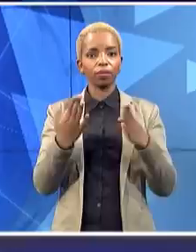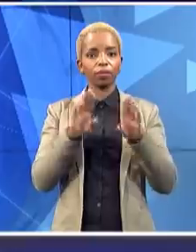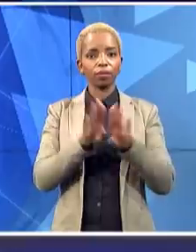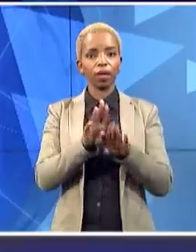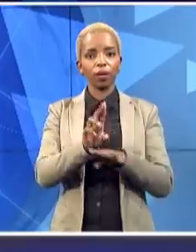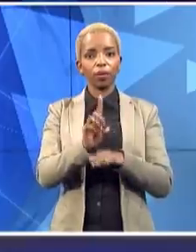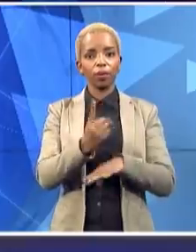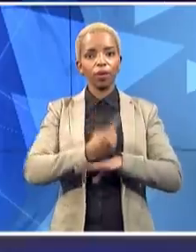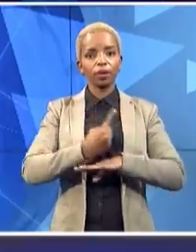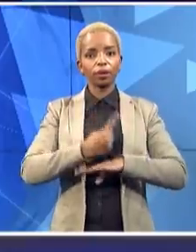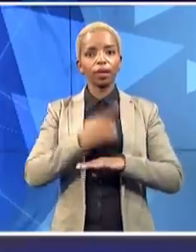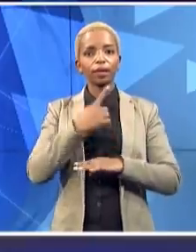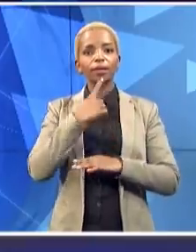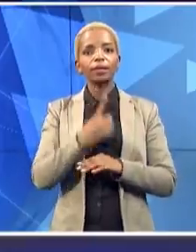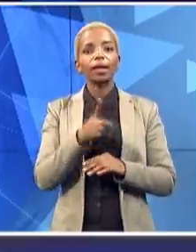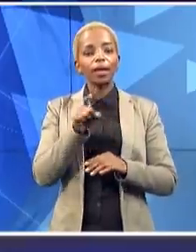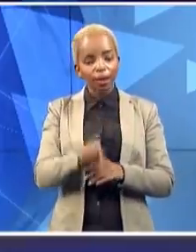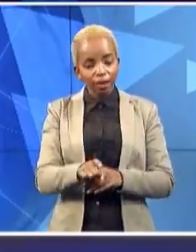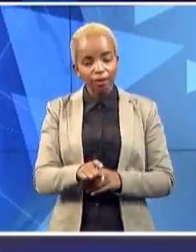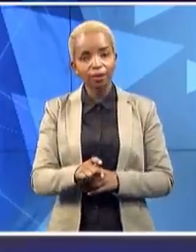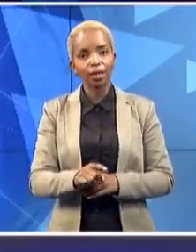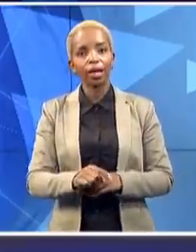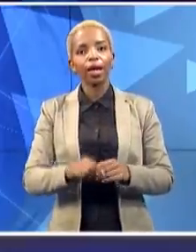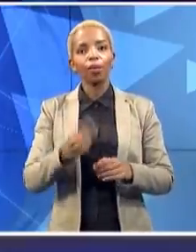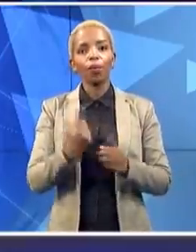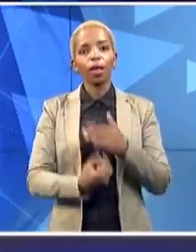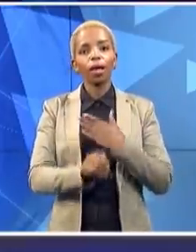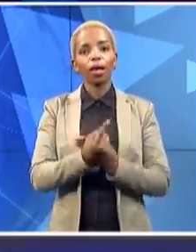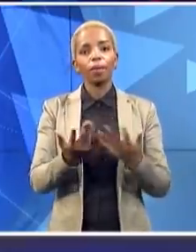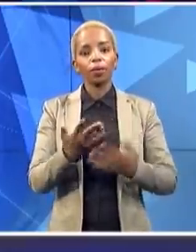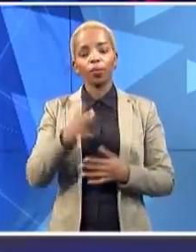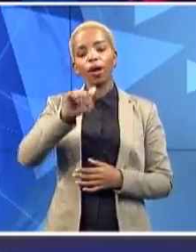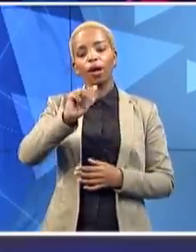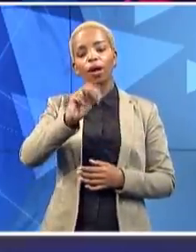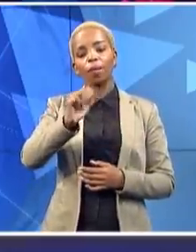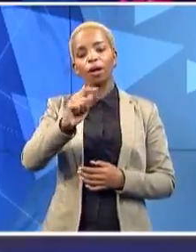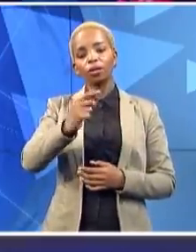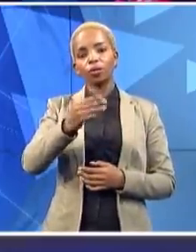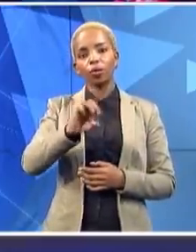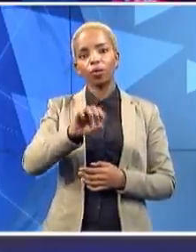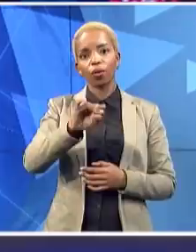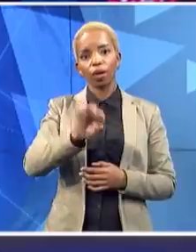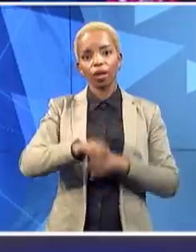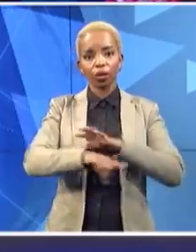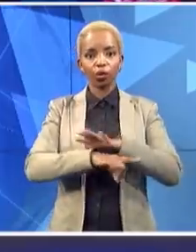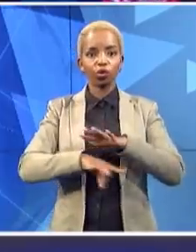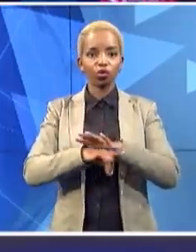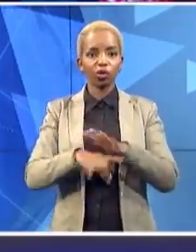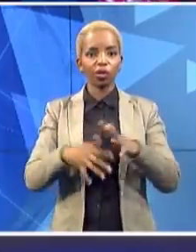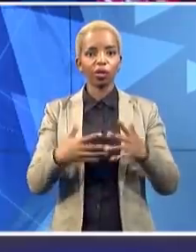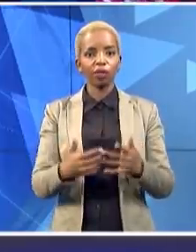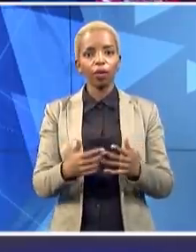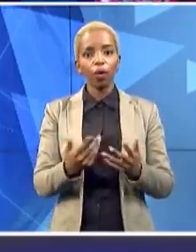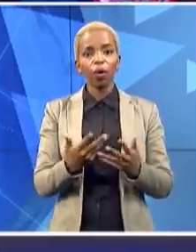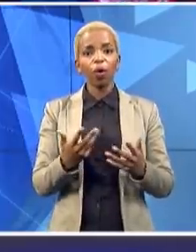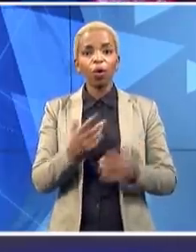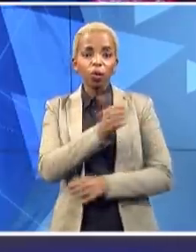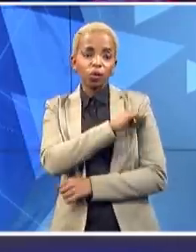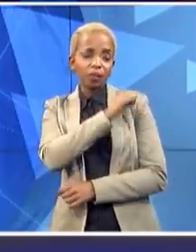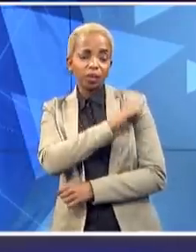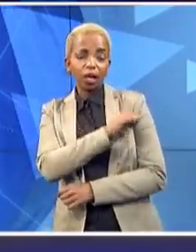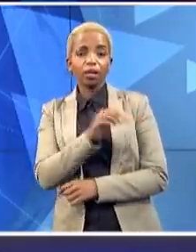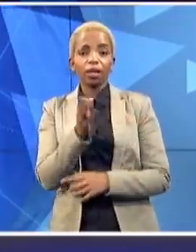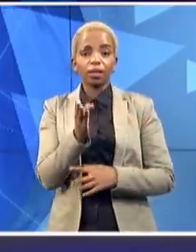Amatola District as there has been a case of COVID-19 at Madualeni Hospital. A case of COVID-19 was confirmed